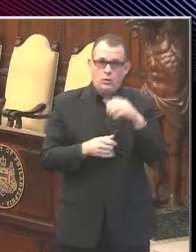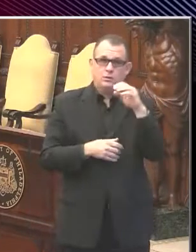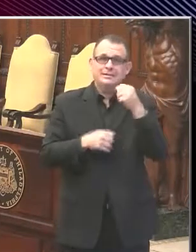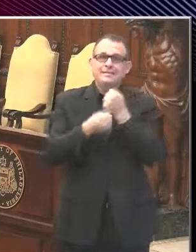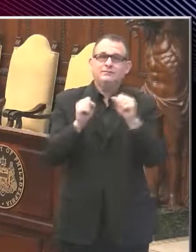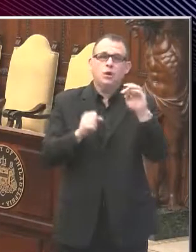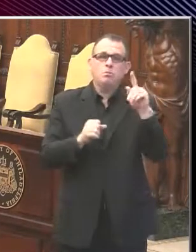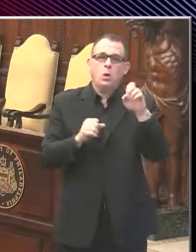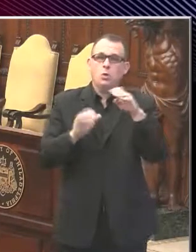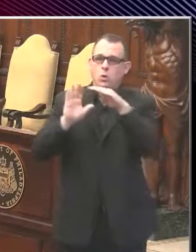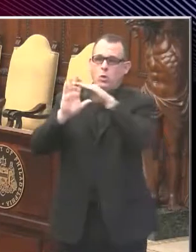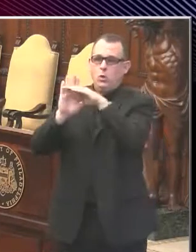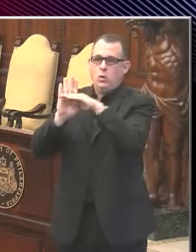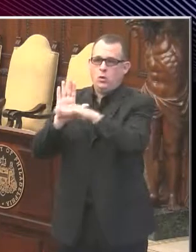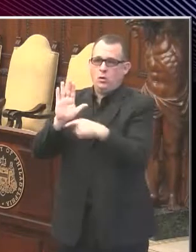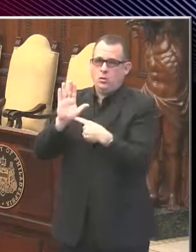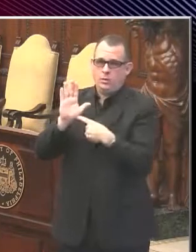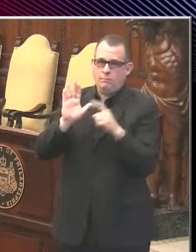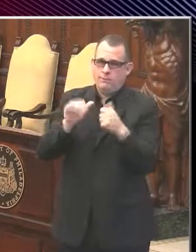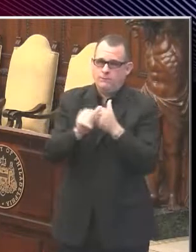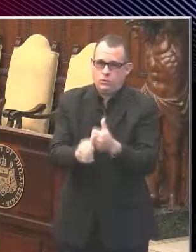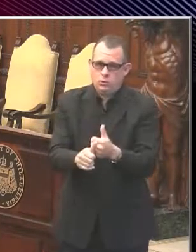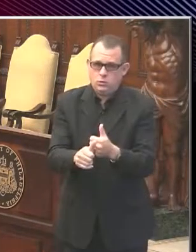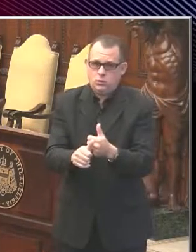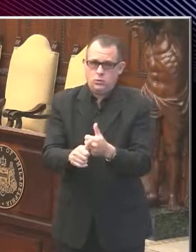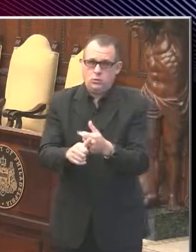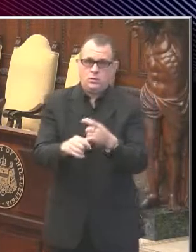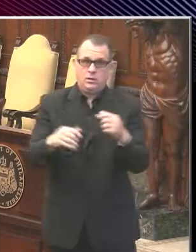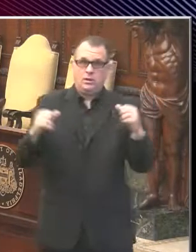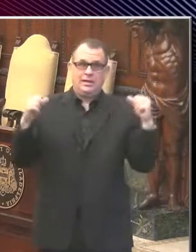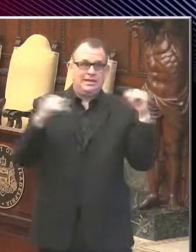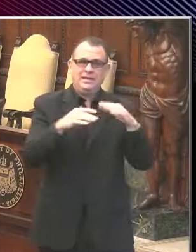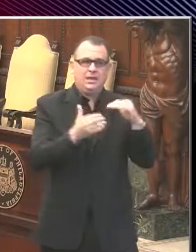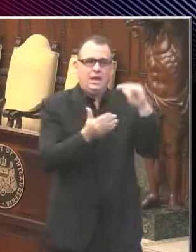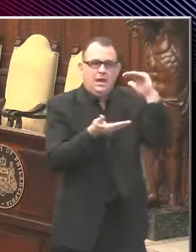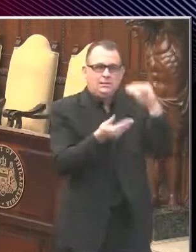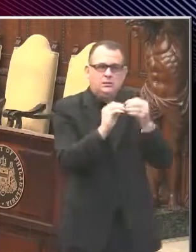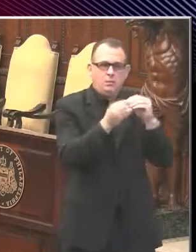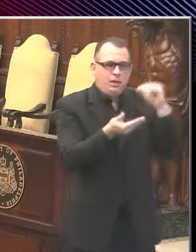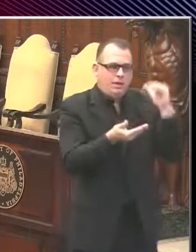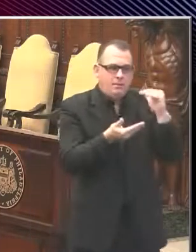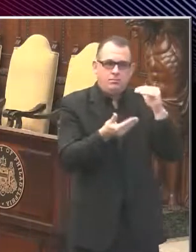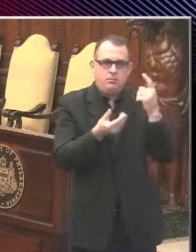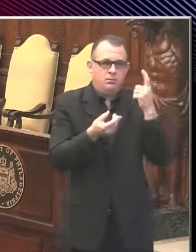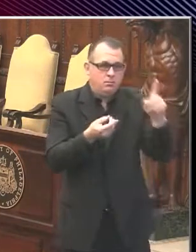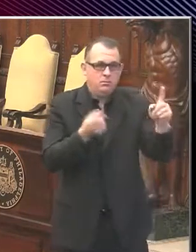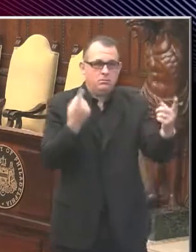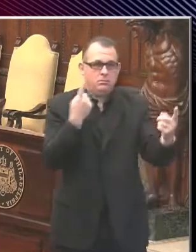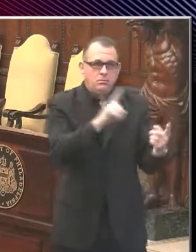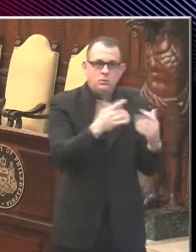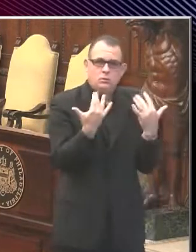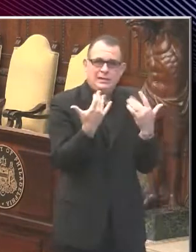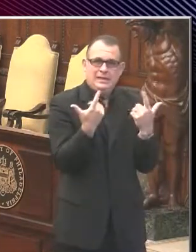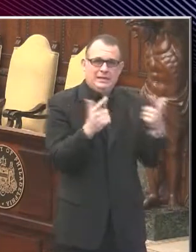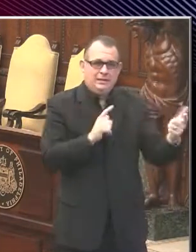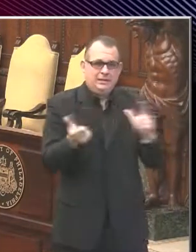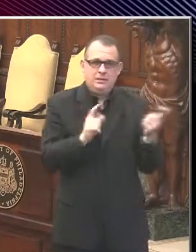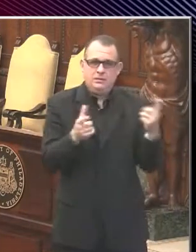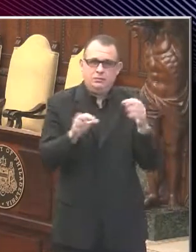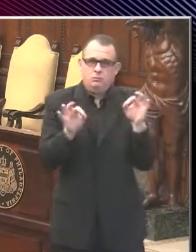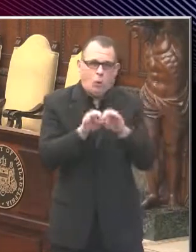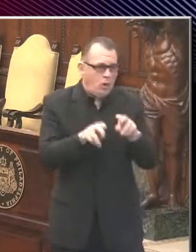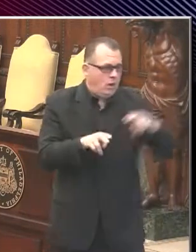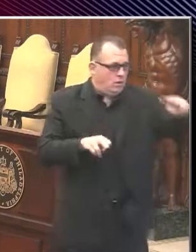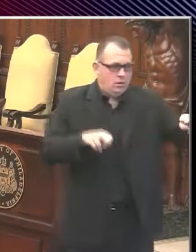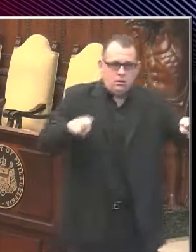we need to be having a distance between them, people and other people, and especially enforcing the idea that everyone needs to wear masks at these activities